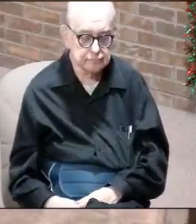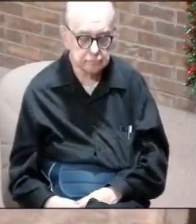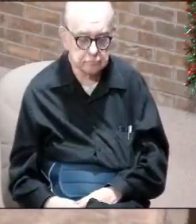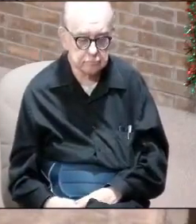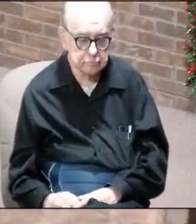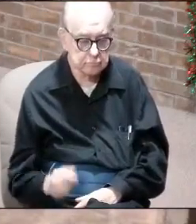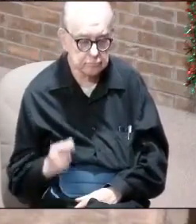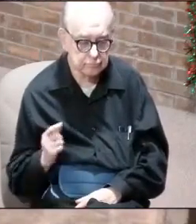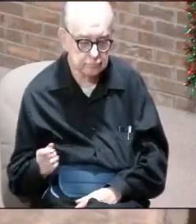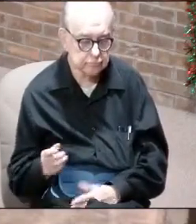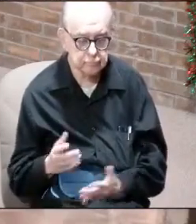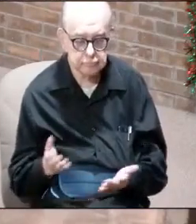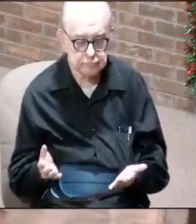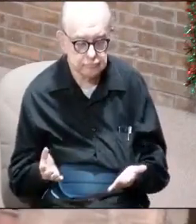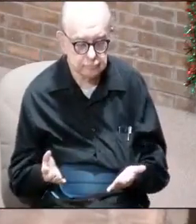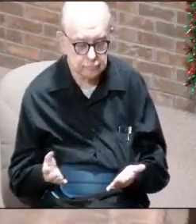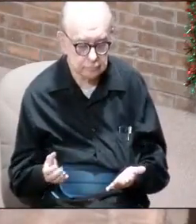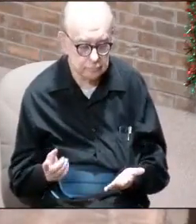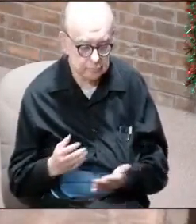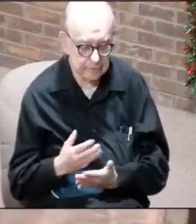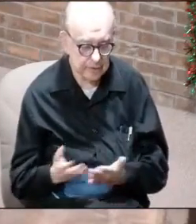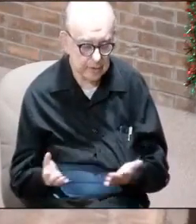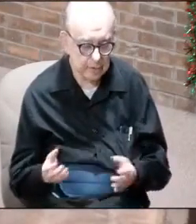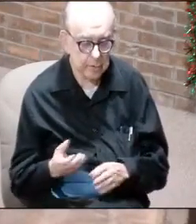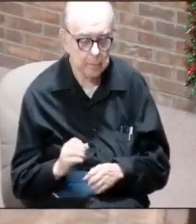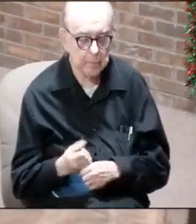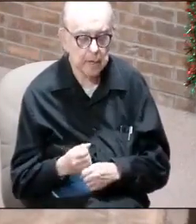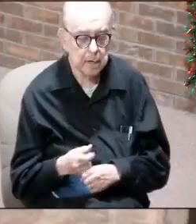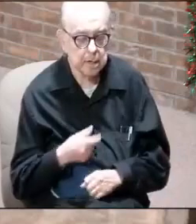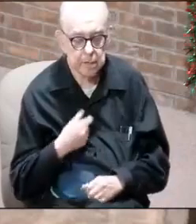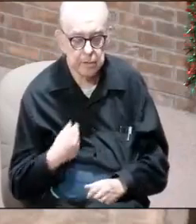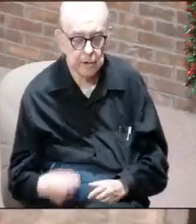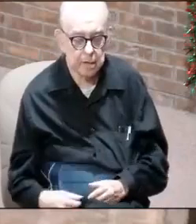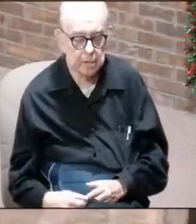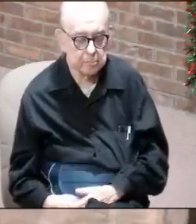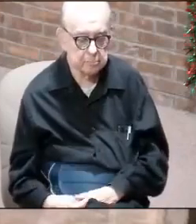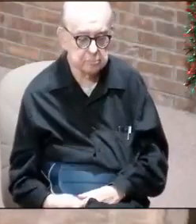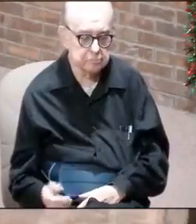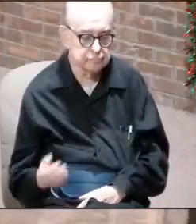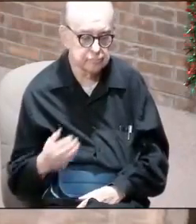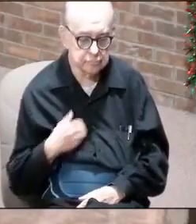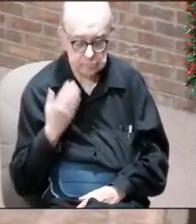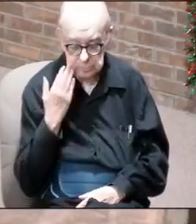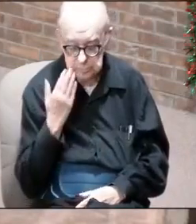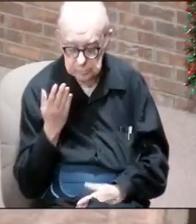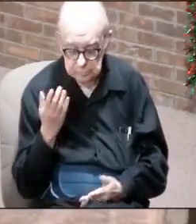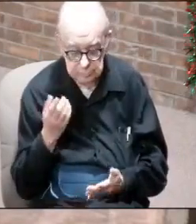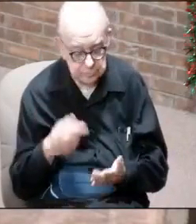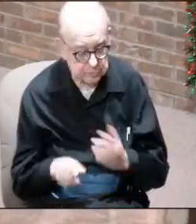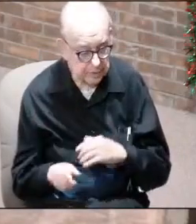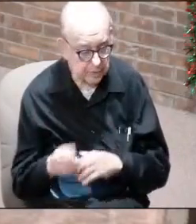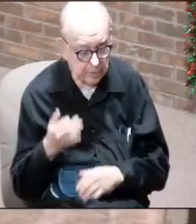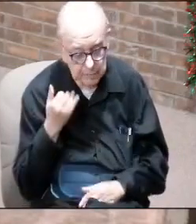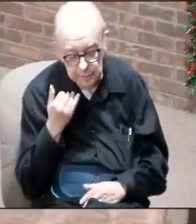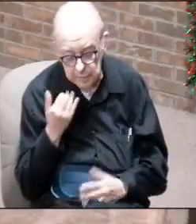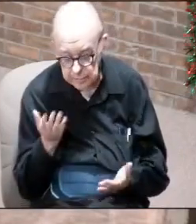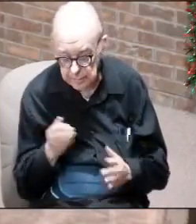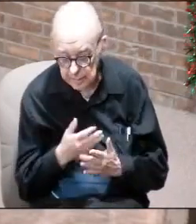Your Android phones, a lot of those are made in China. We have no idea what's going into these things, guys.